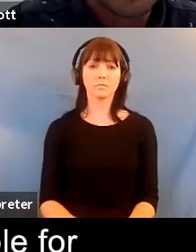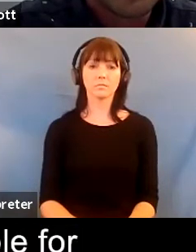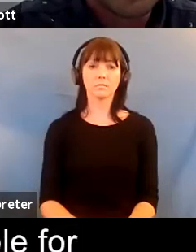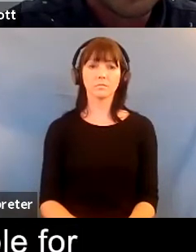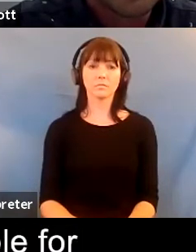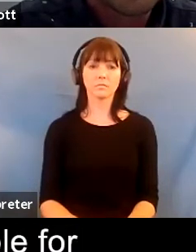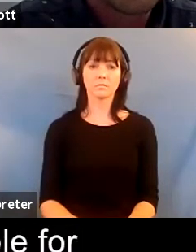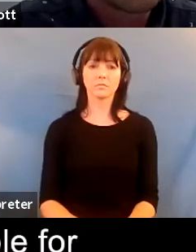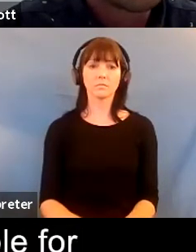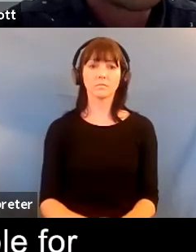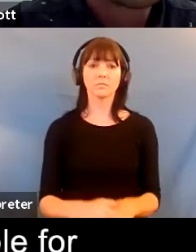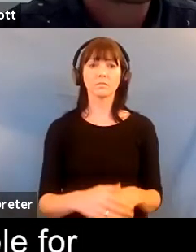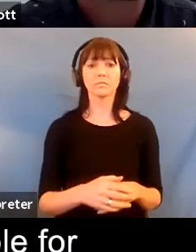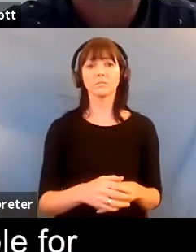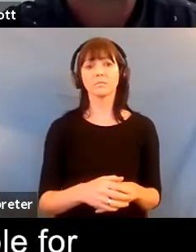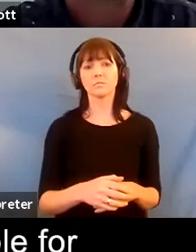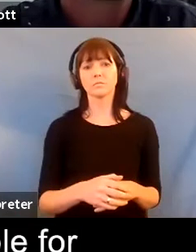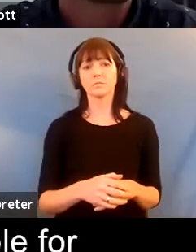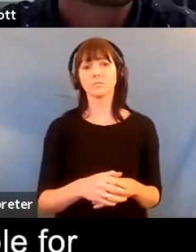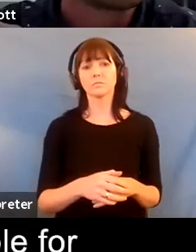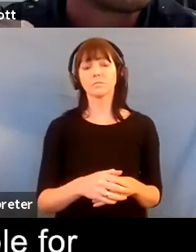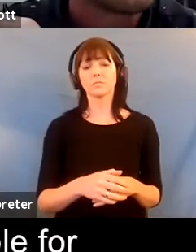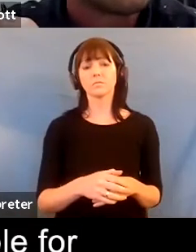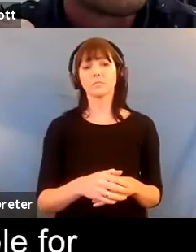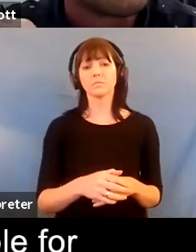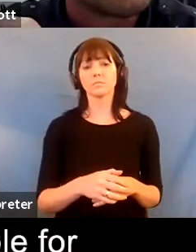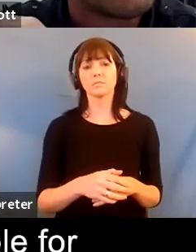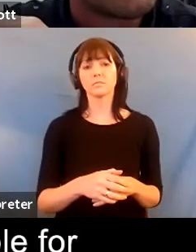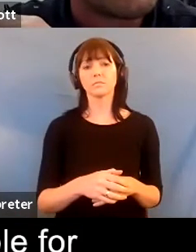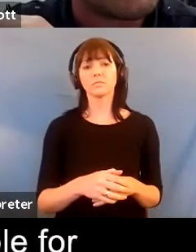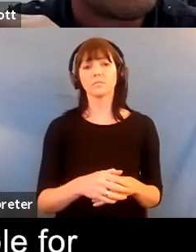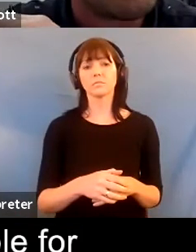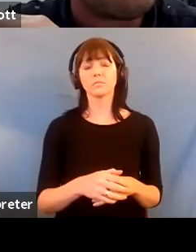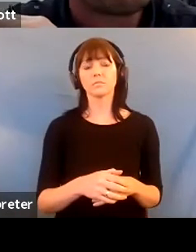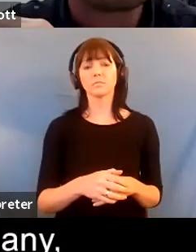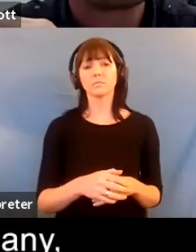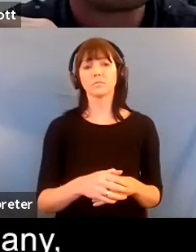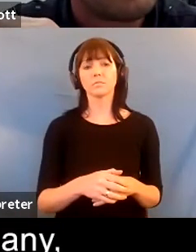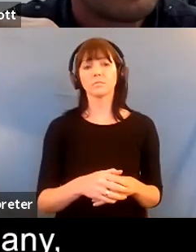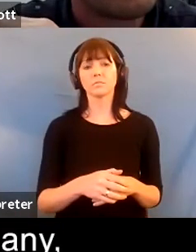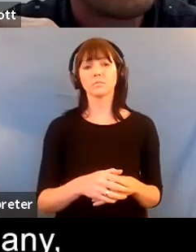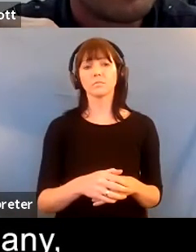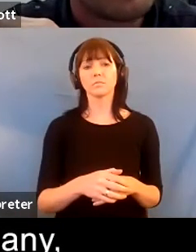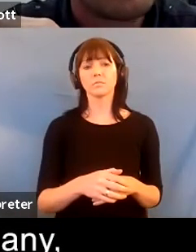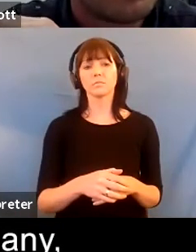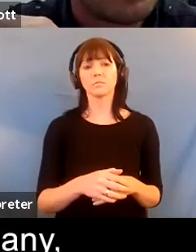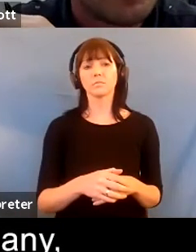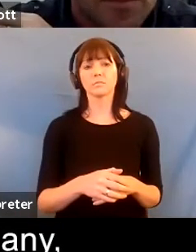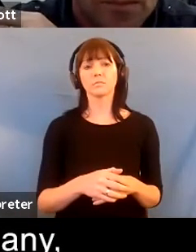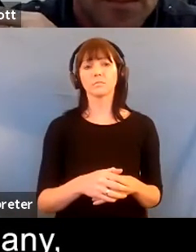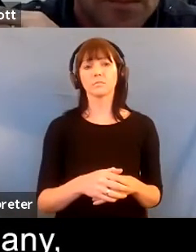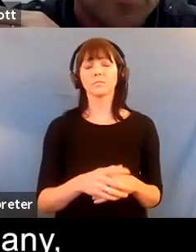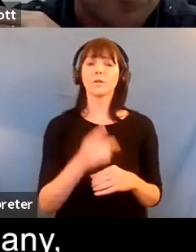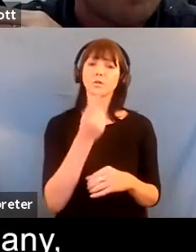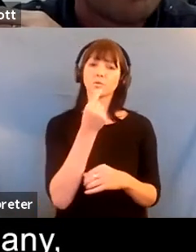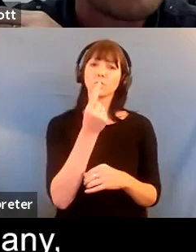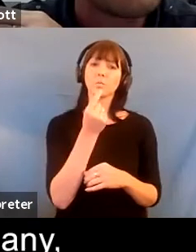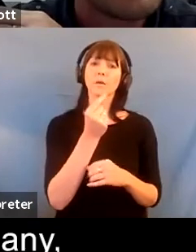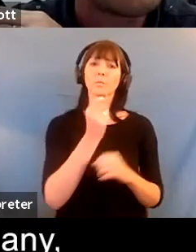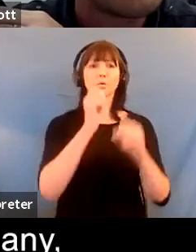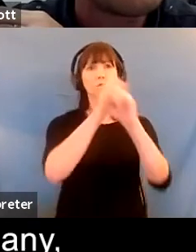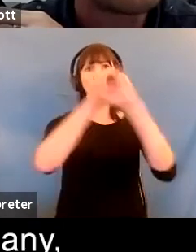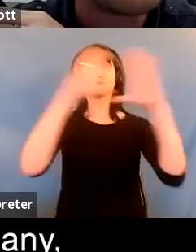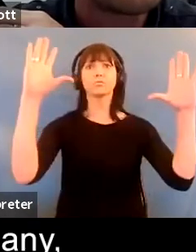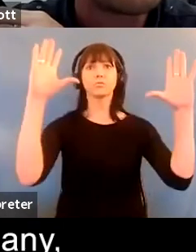where it's almost impossible for me to disseminate or or choose or really even conceive of things in any kind of clear or